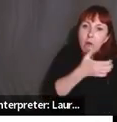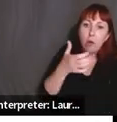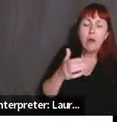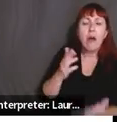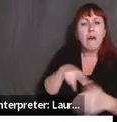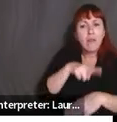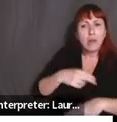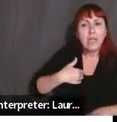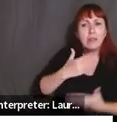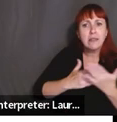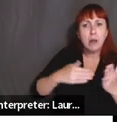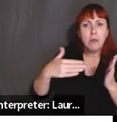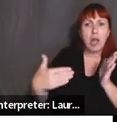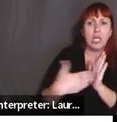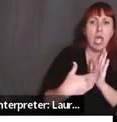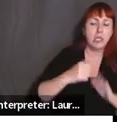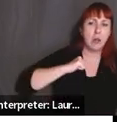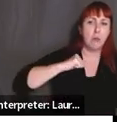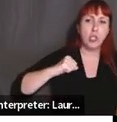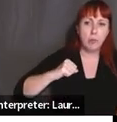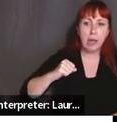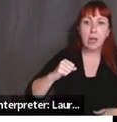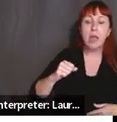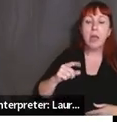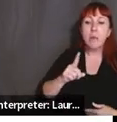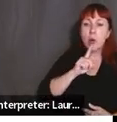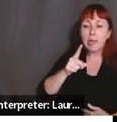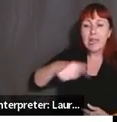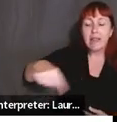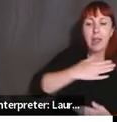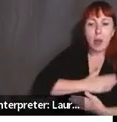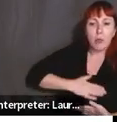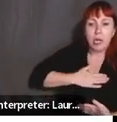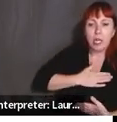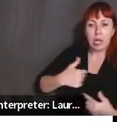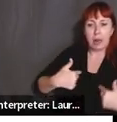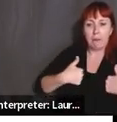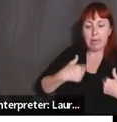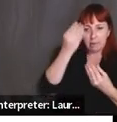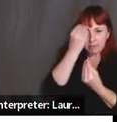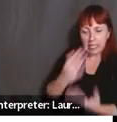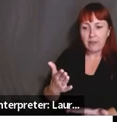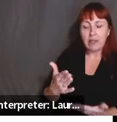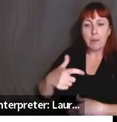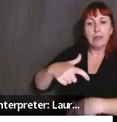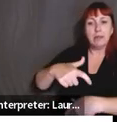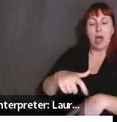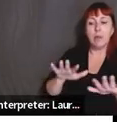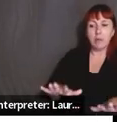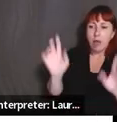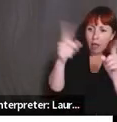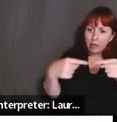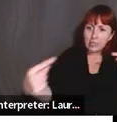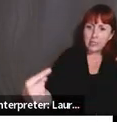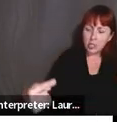back, but also I think all the students appreciate me giving them the space. We can agree to disagree